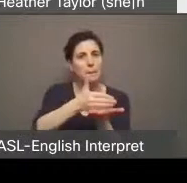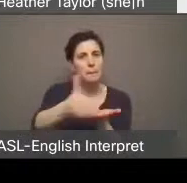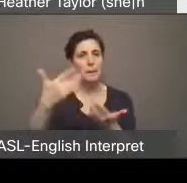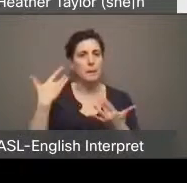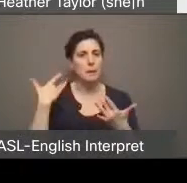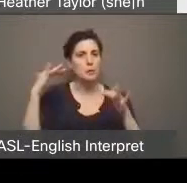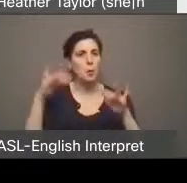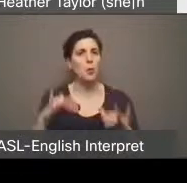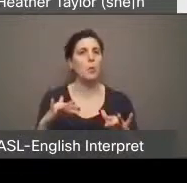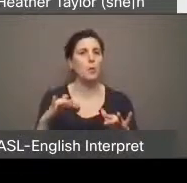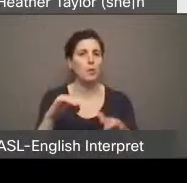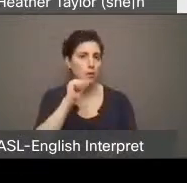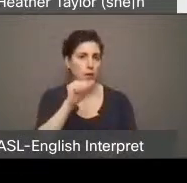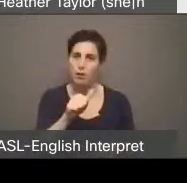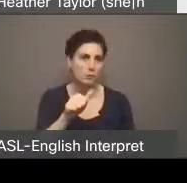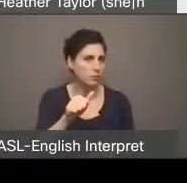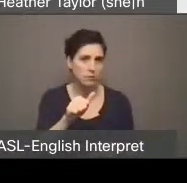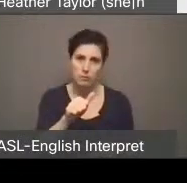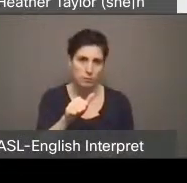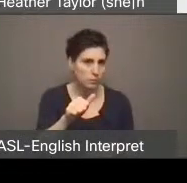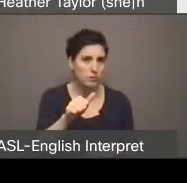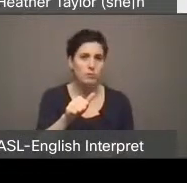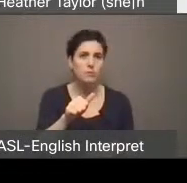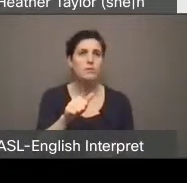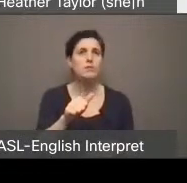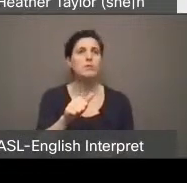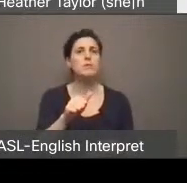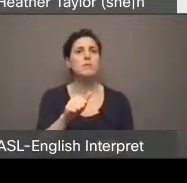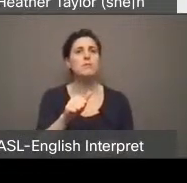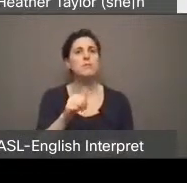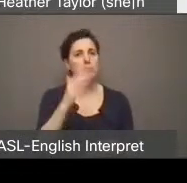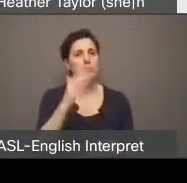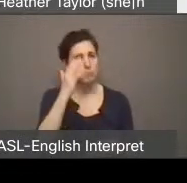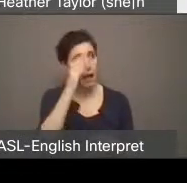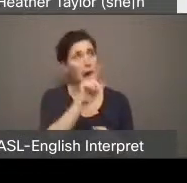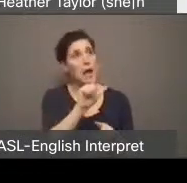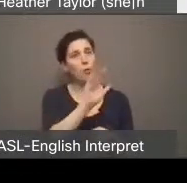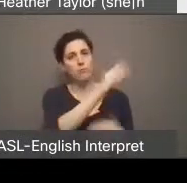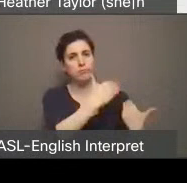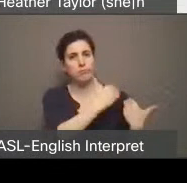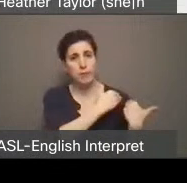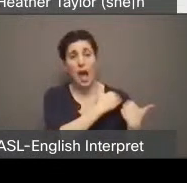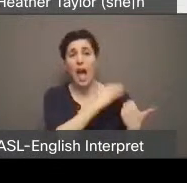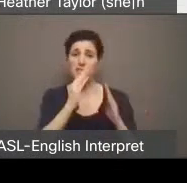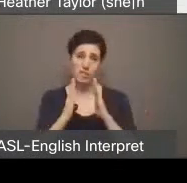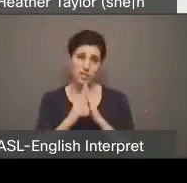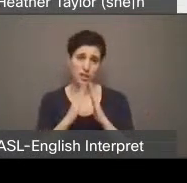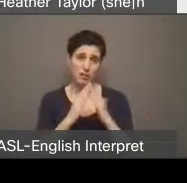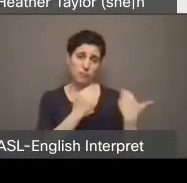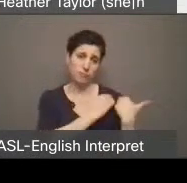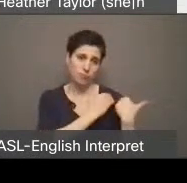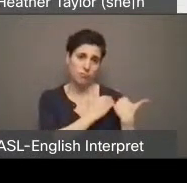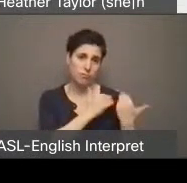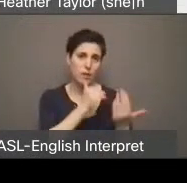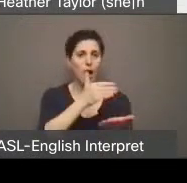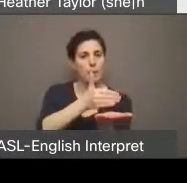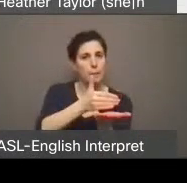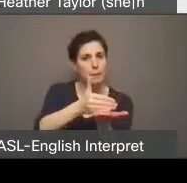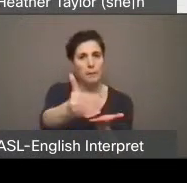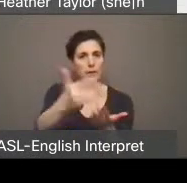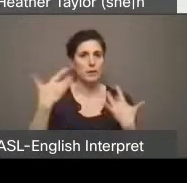on the landlord side and the city. And of course, it's